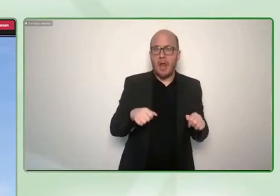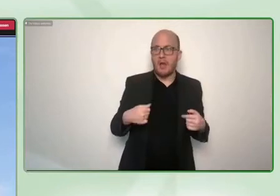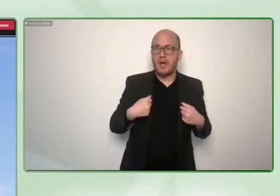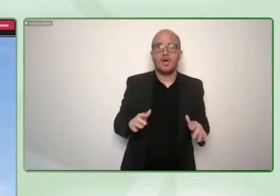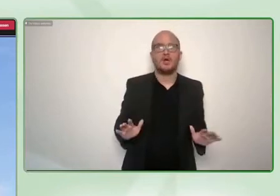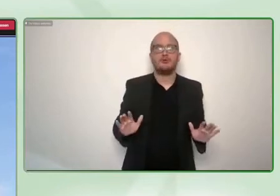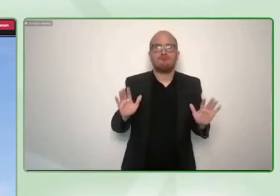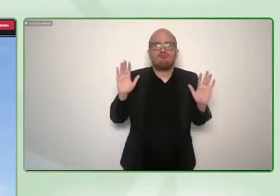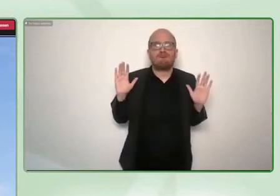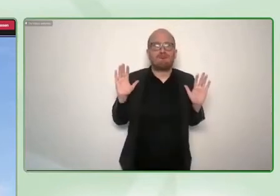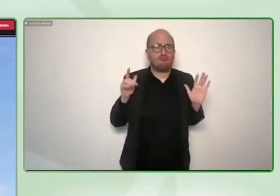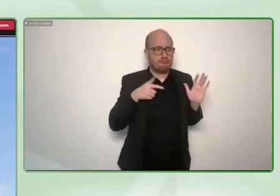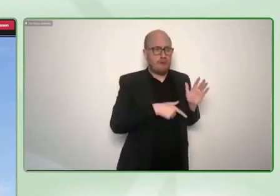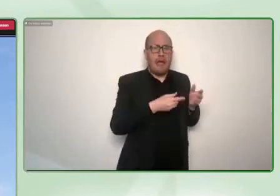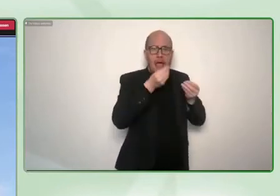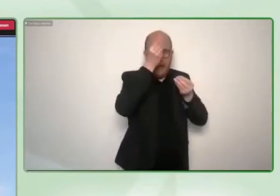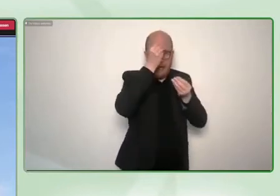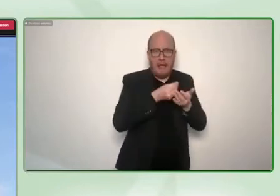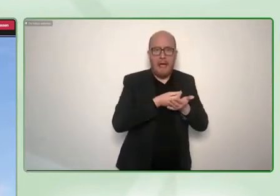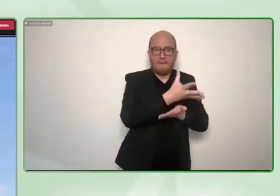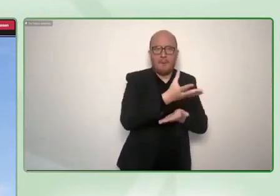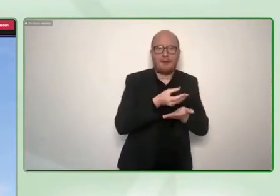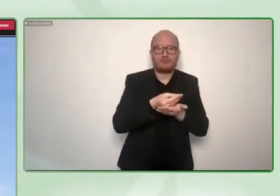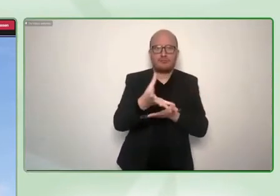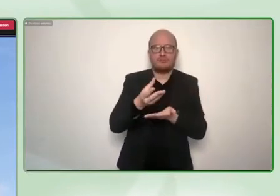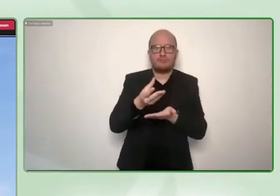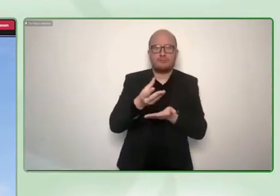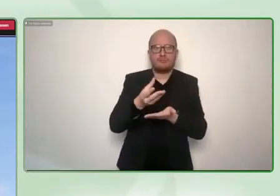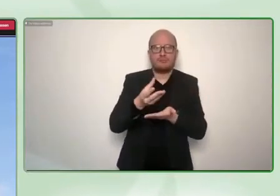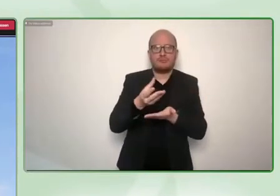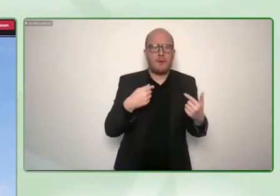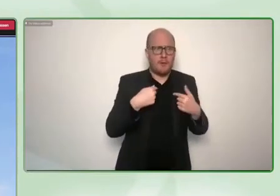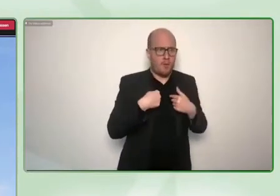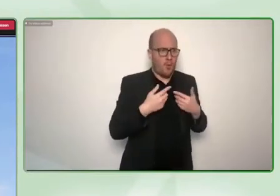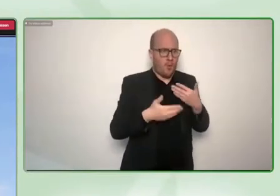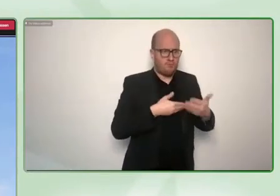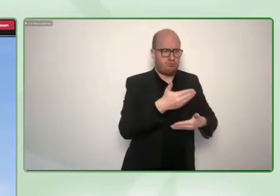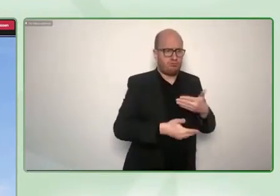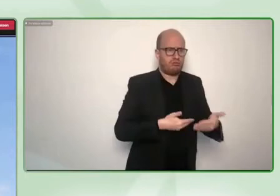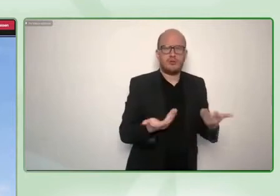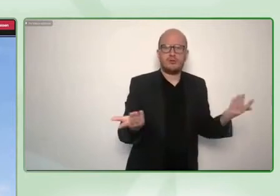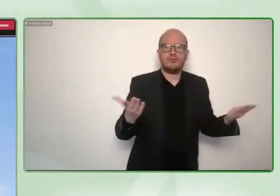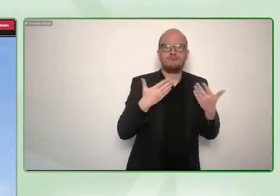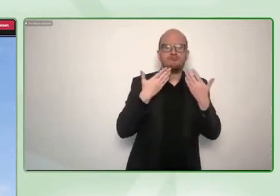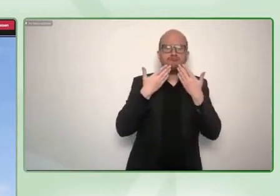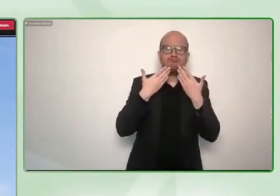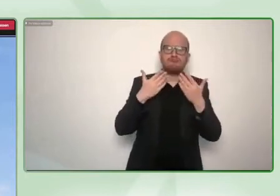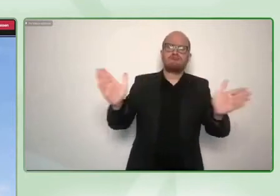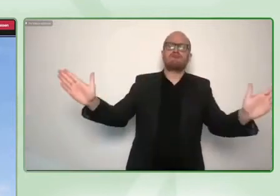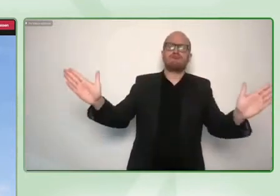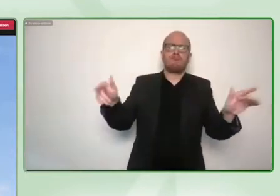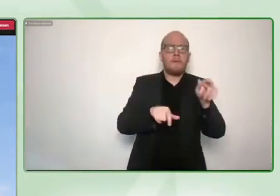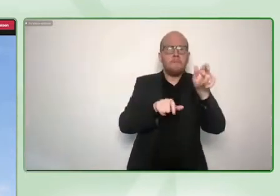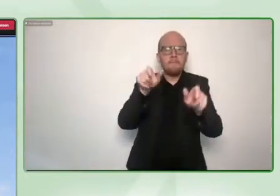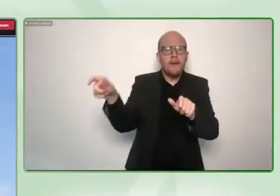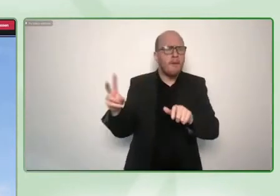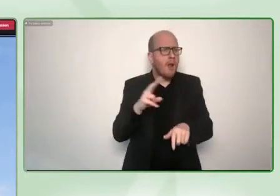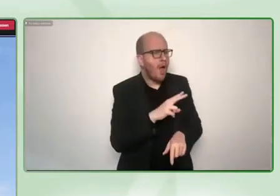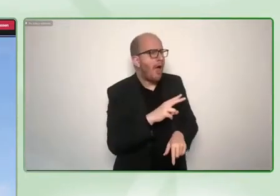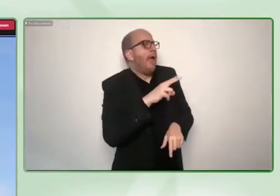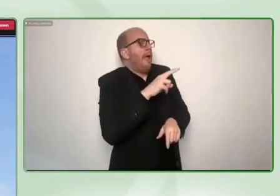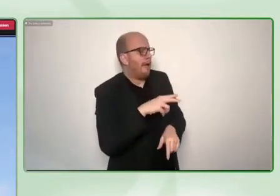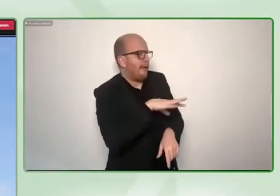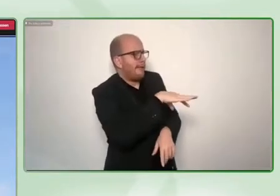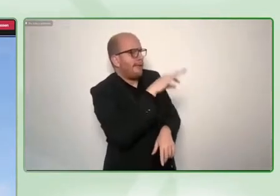work open source, they share whatever they do with the community, with whoever is interested in taking it up and they support